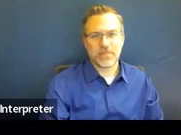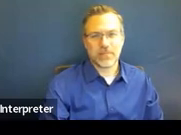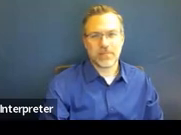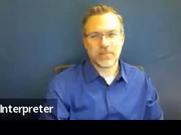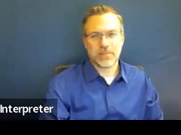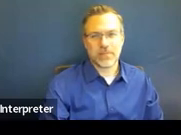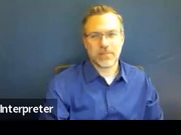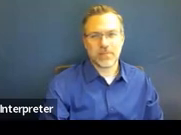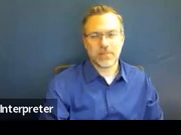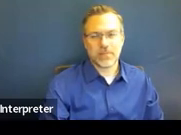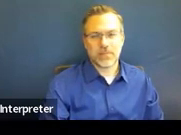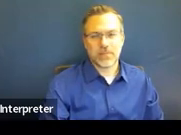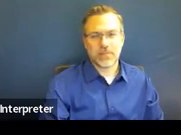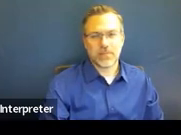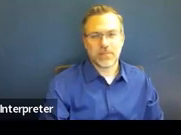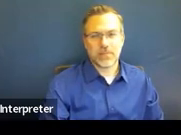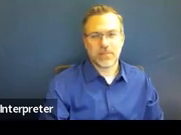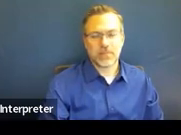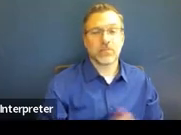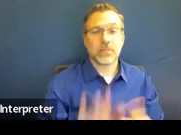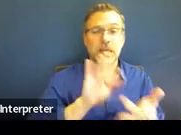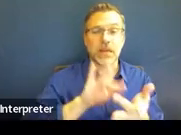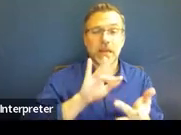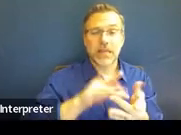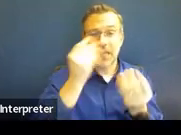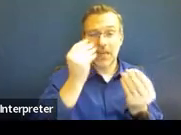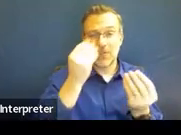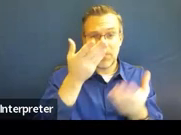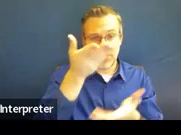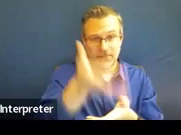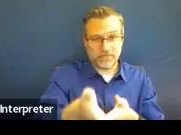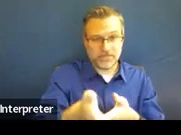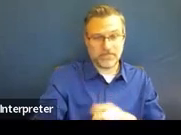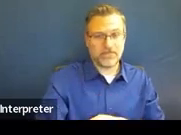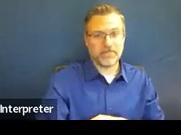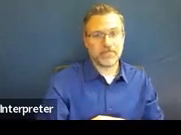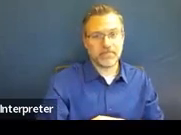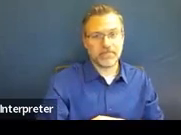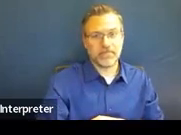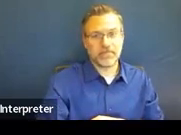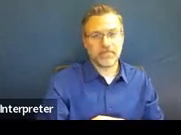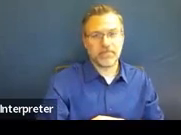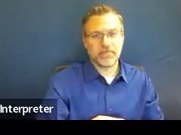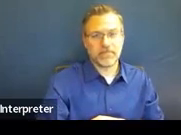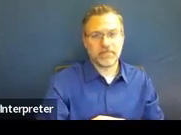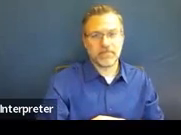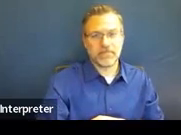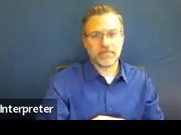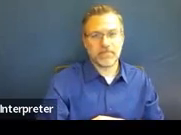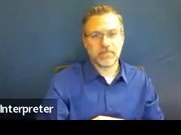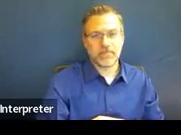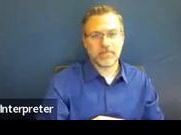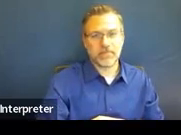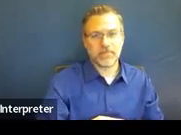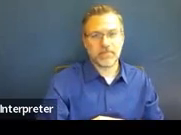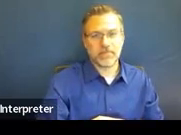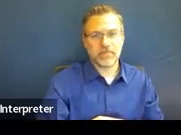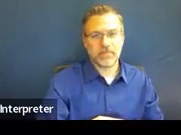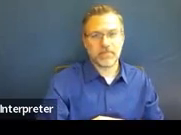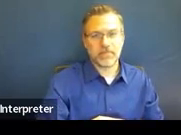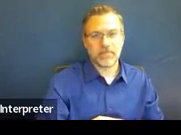If you want to get in touch with any one of us, this is the best way to do it. We do our best to get back to you within